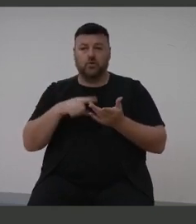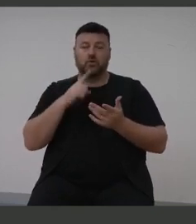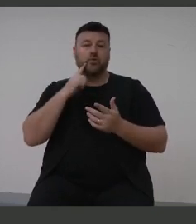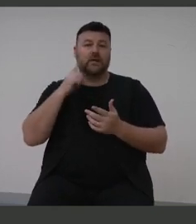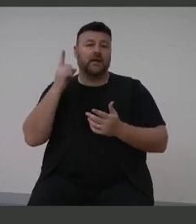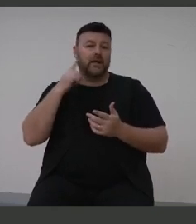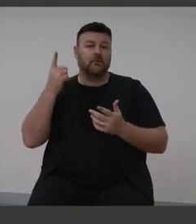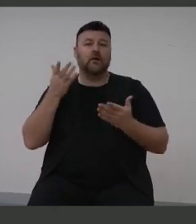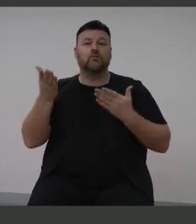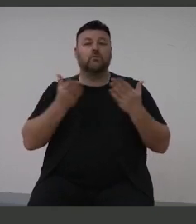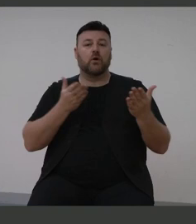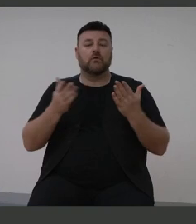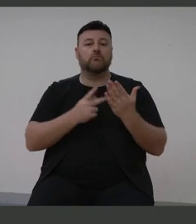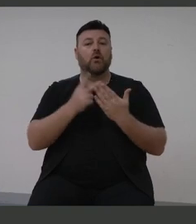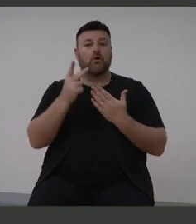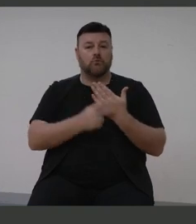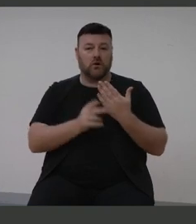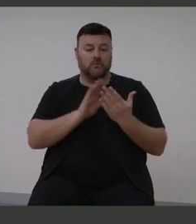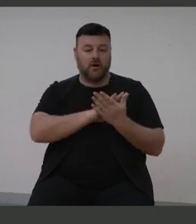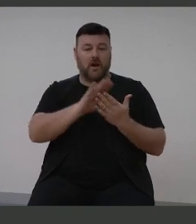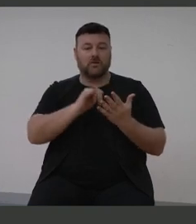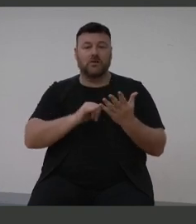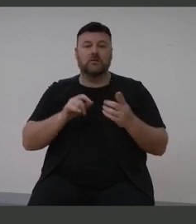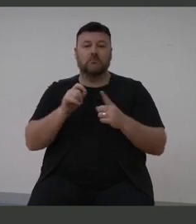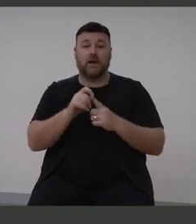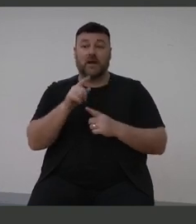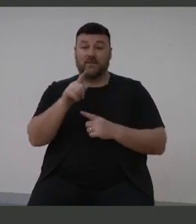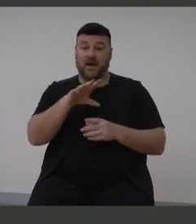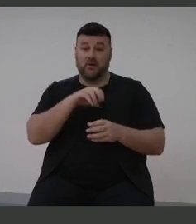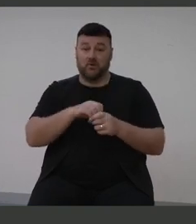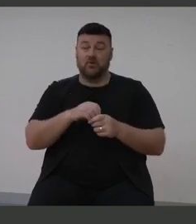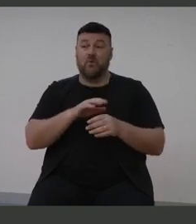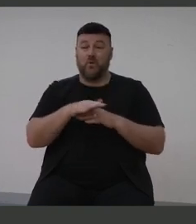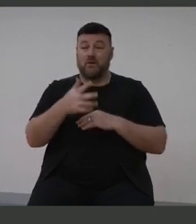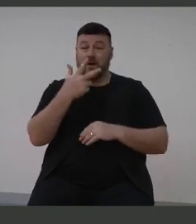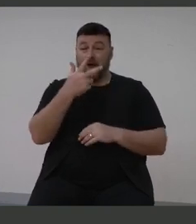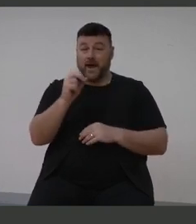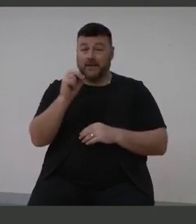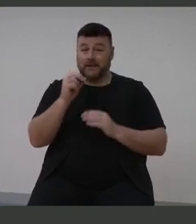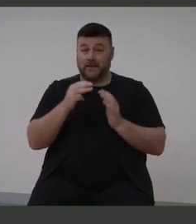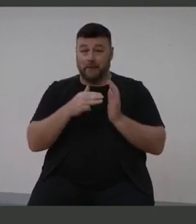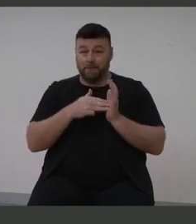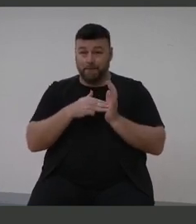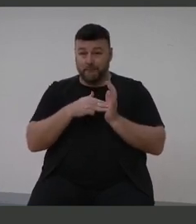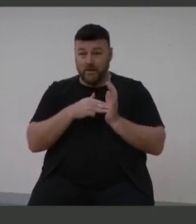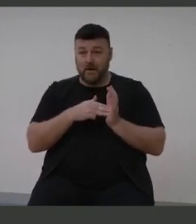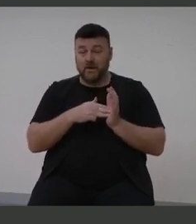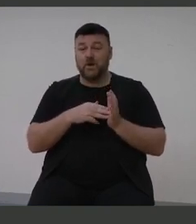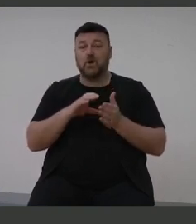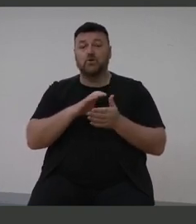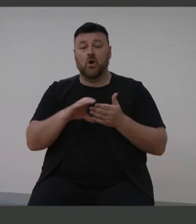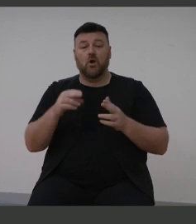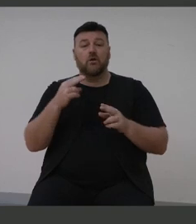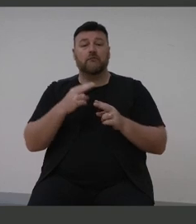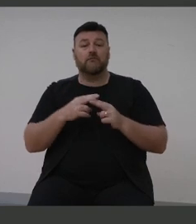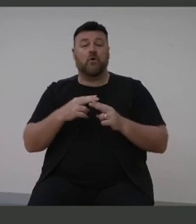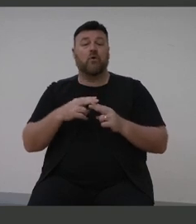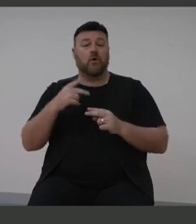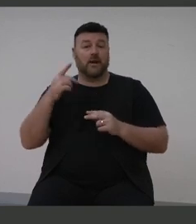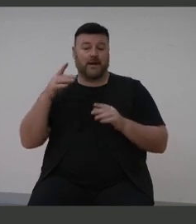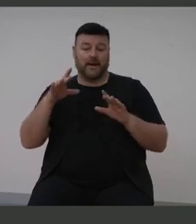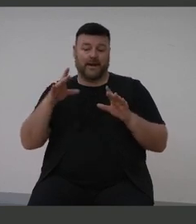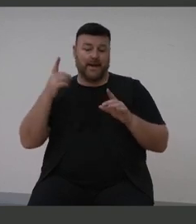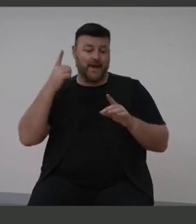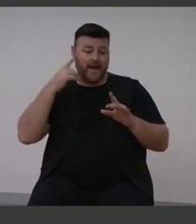Hearing Services Program. And this includes over $80 million for Hearing Australia to deliver the community services